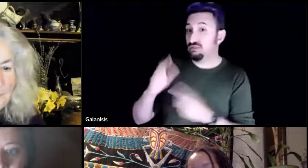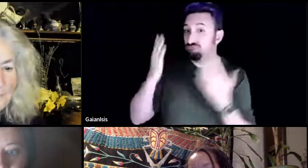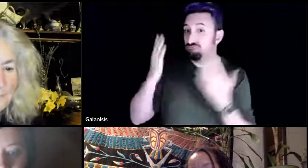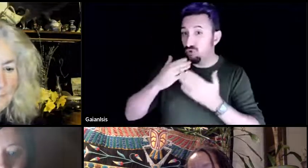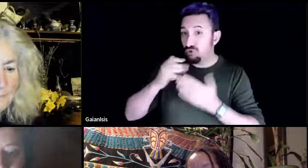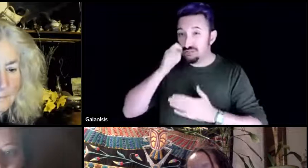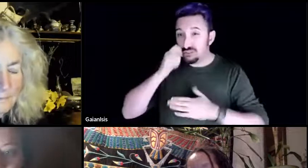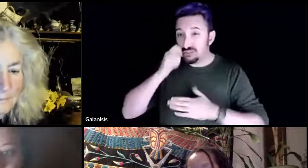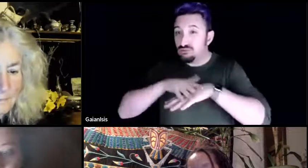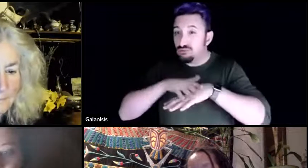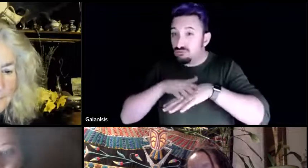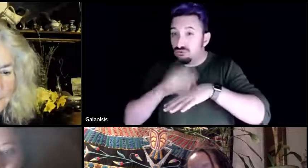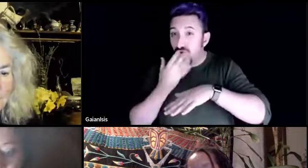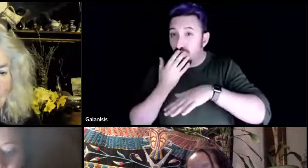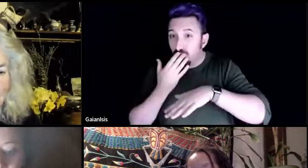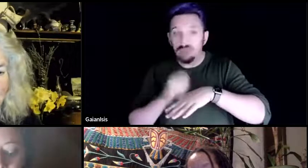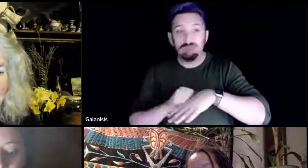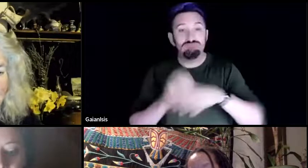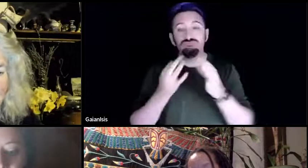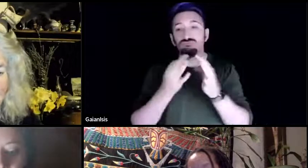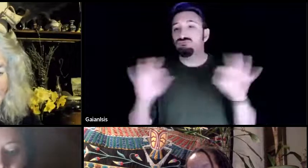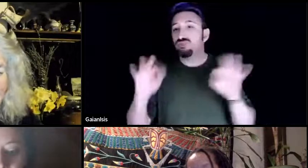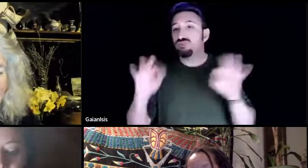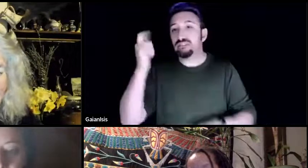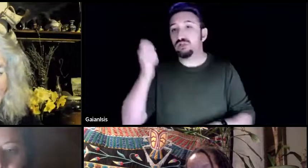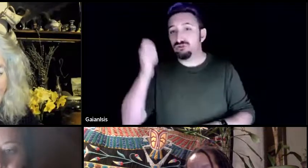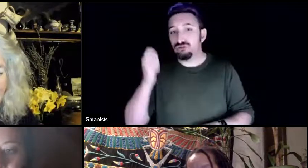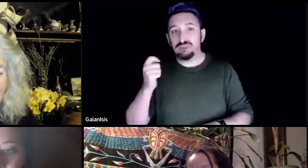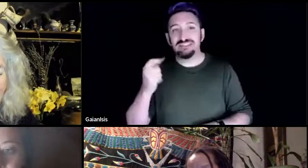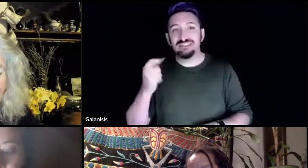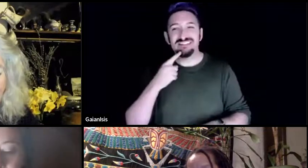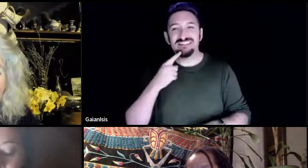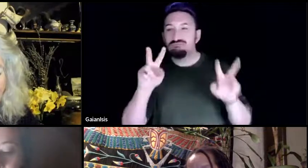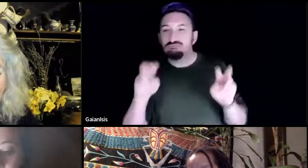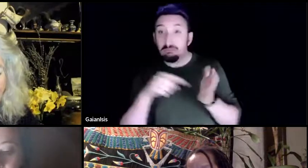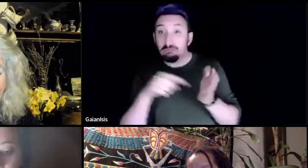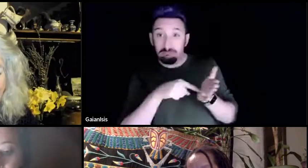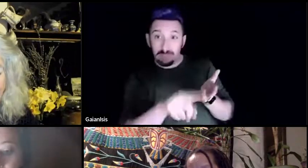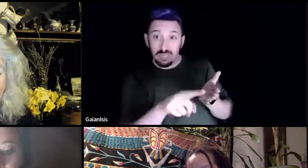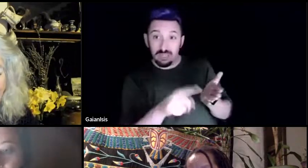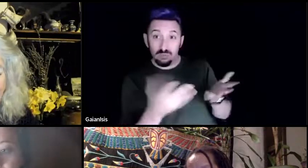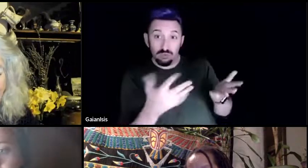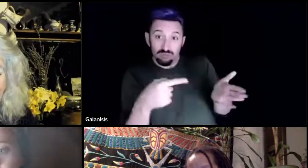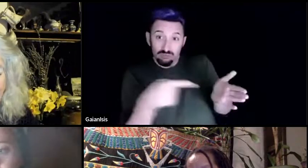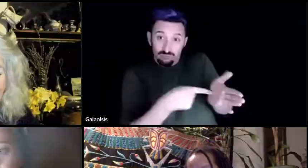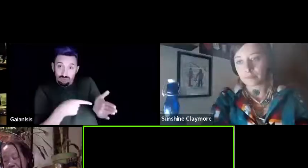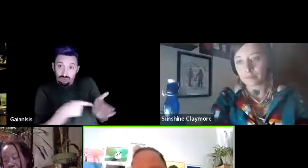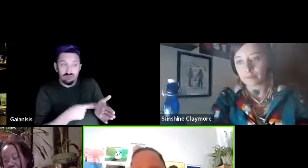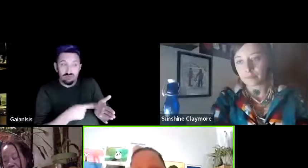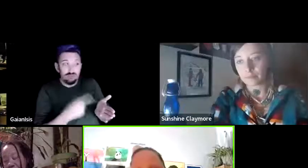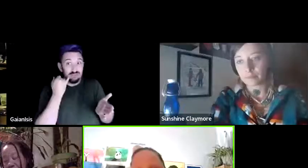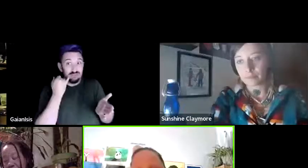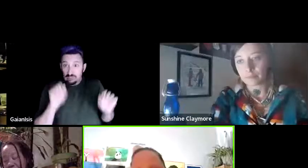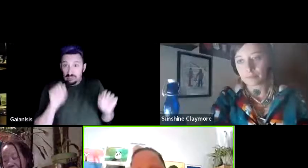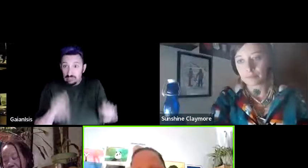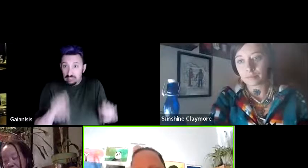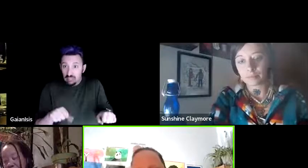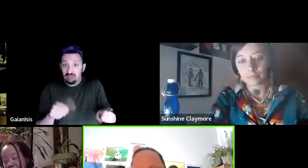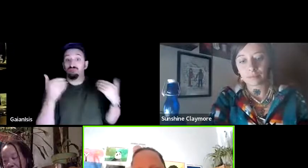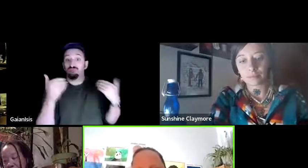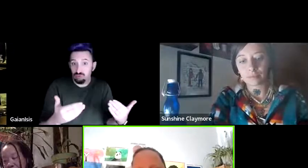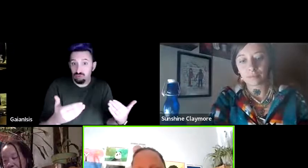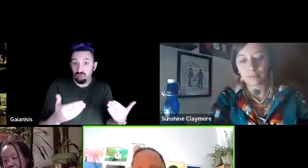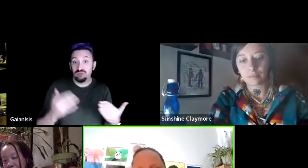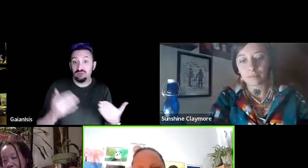say pay what you can which means if you can make a contribution please do if you can't we welcome you regardless so